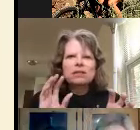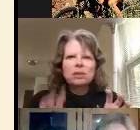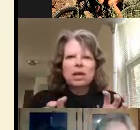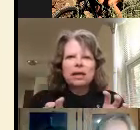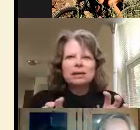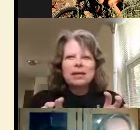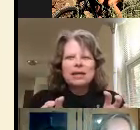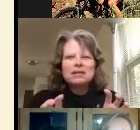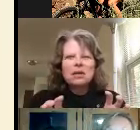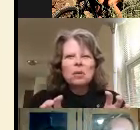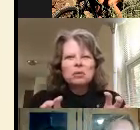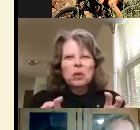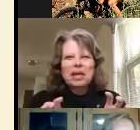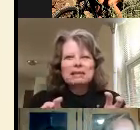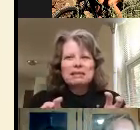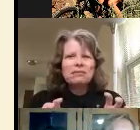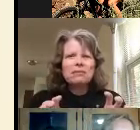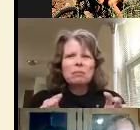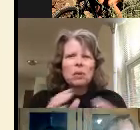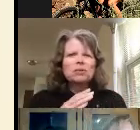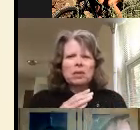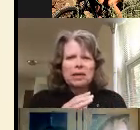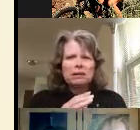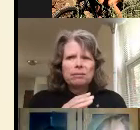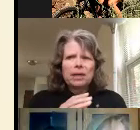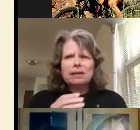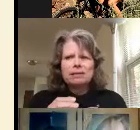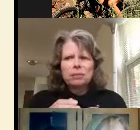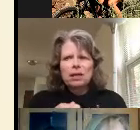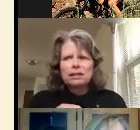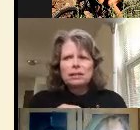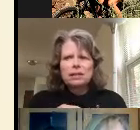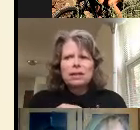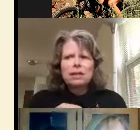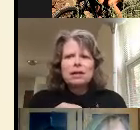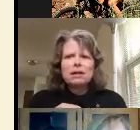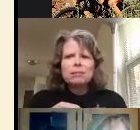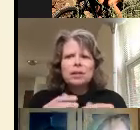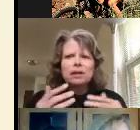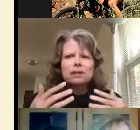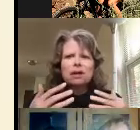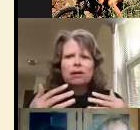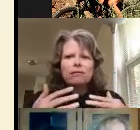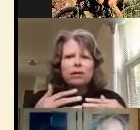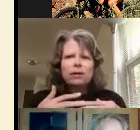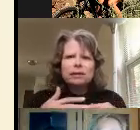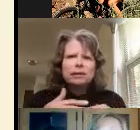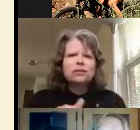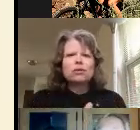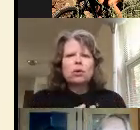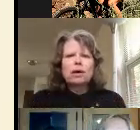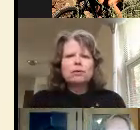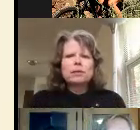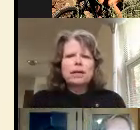plus blind it's almost more like deaf multiplied by blind um because of the